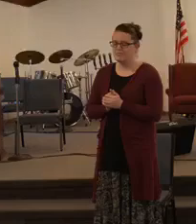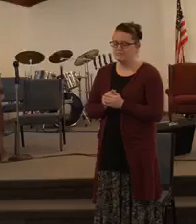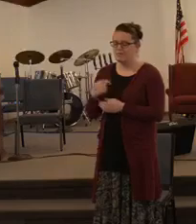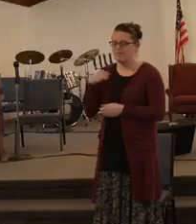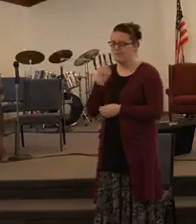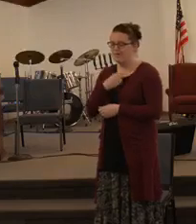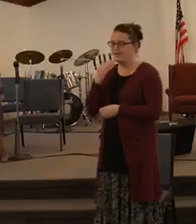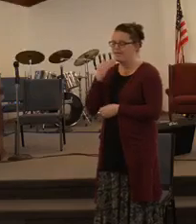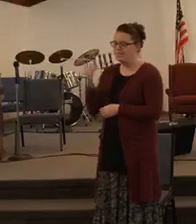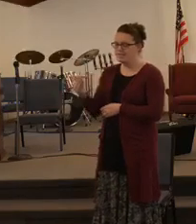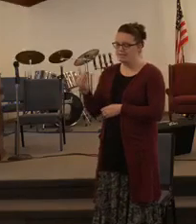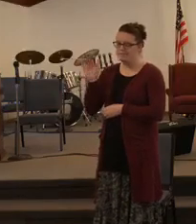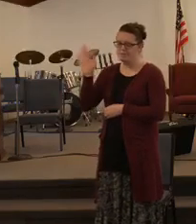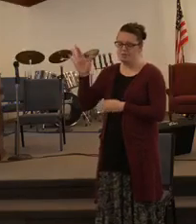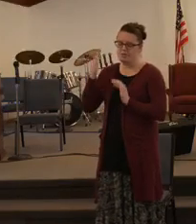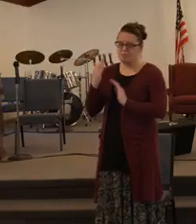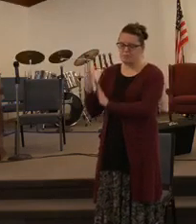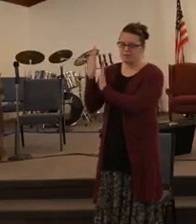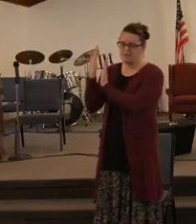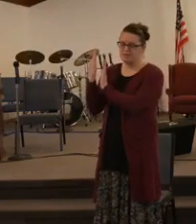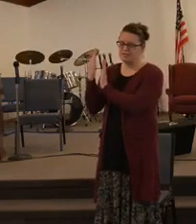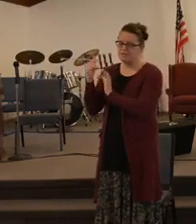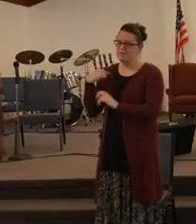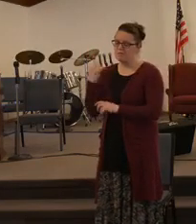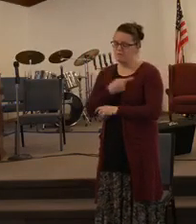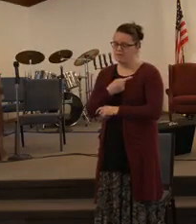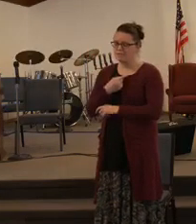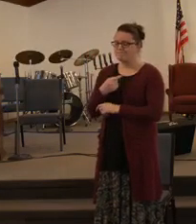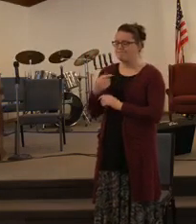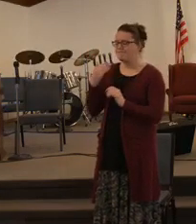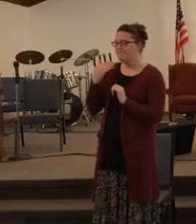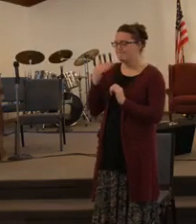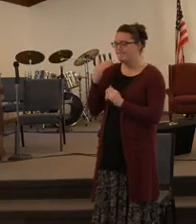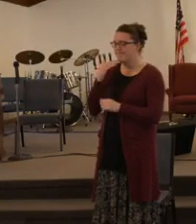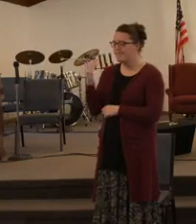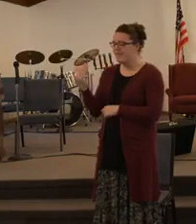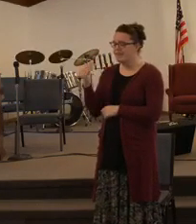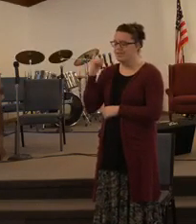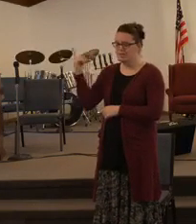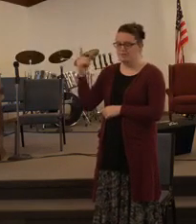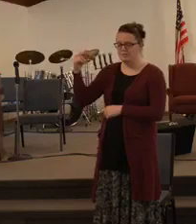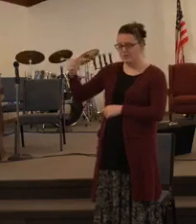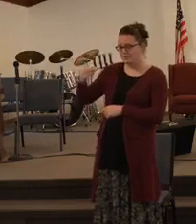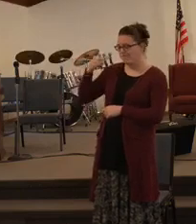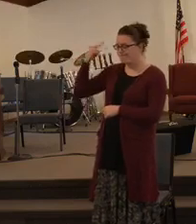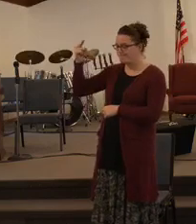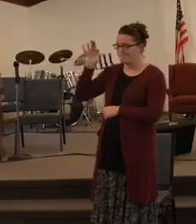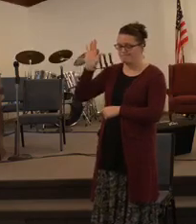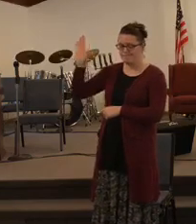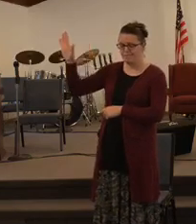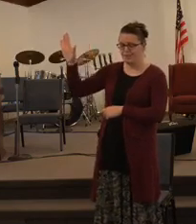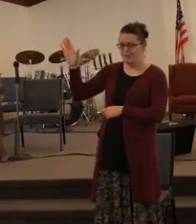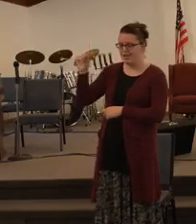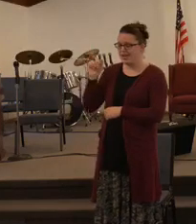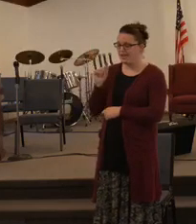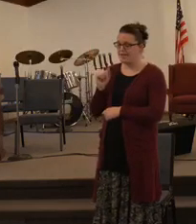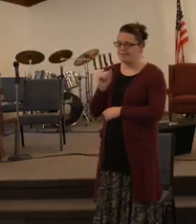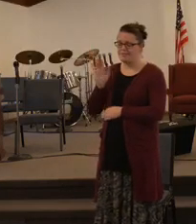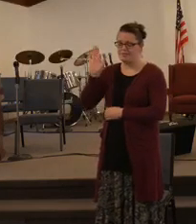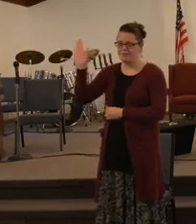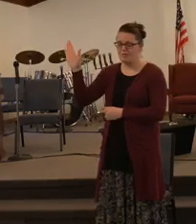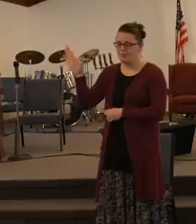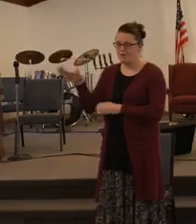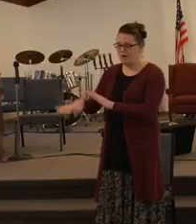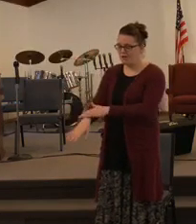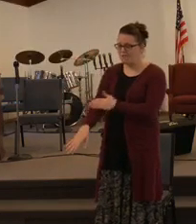Lord, for Your presence that we feel. We thank You, Lord, because we know that You sit on high and You look down low and that Your arm is not short, that You cannot